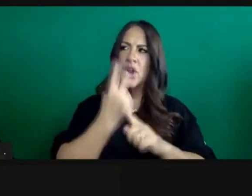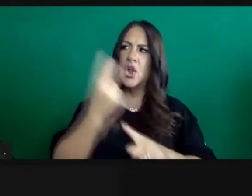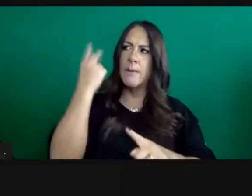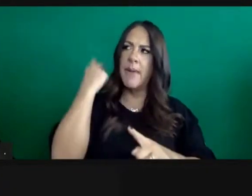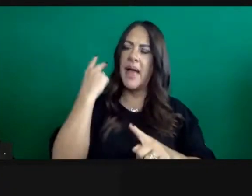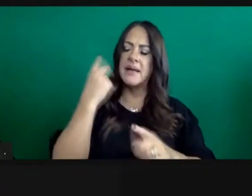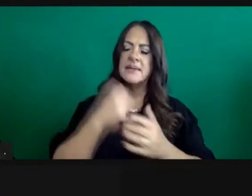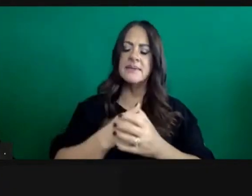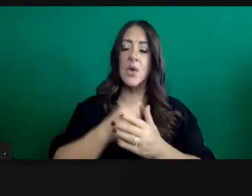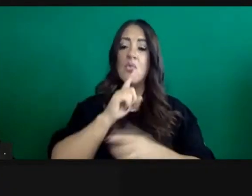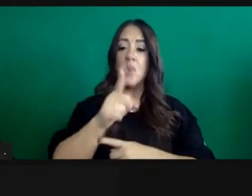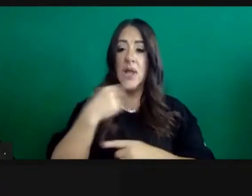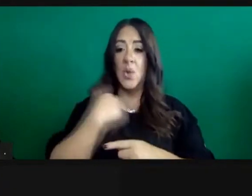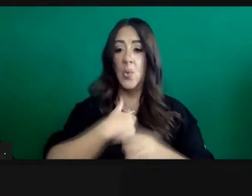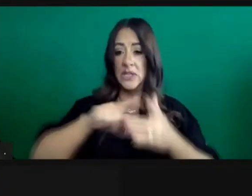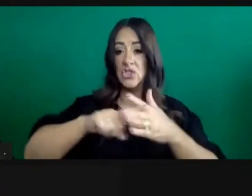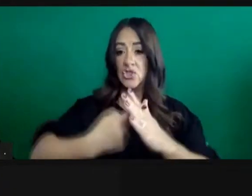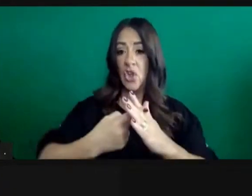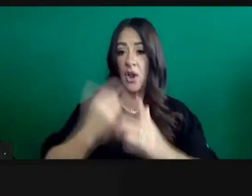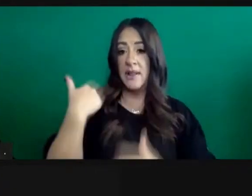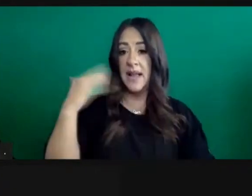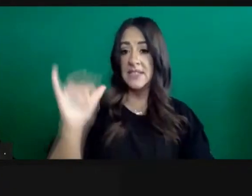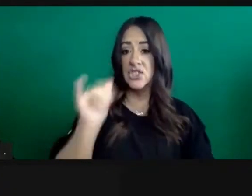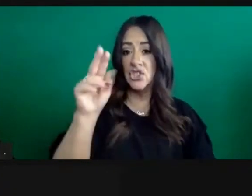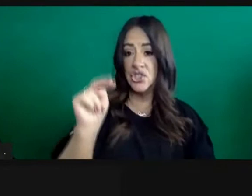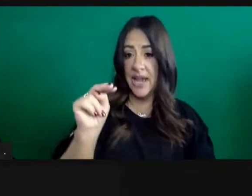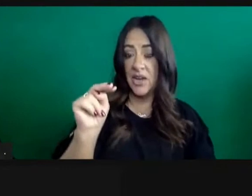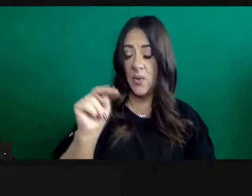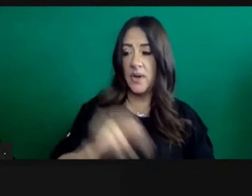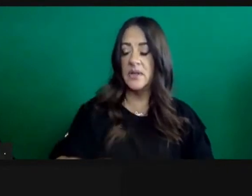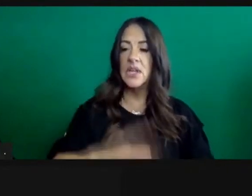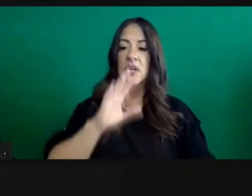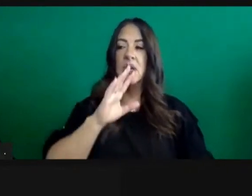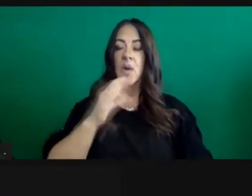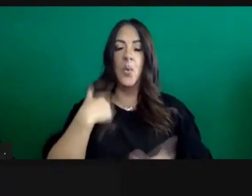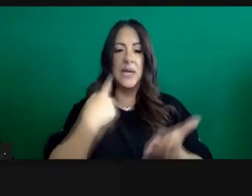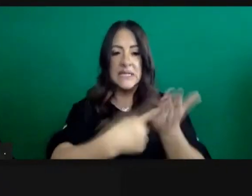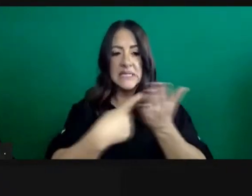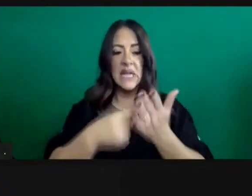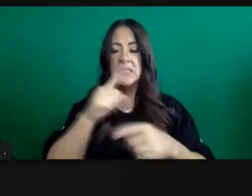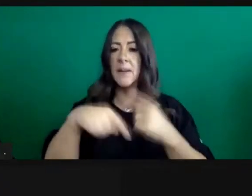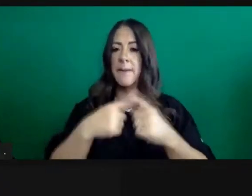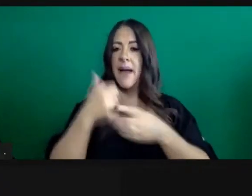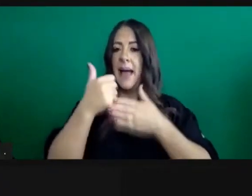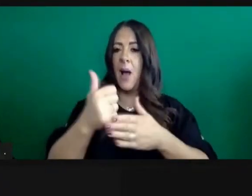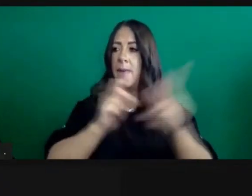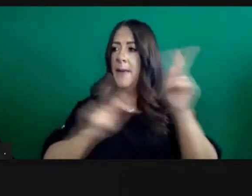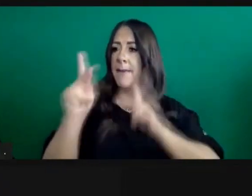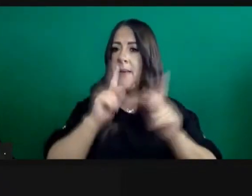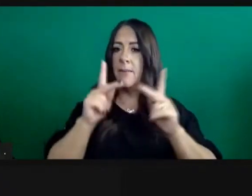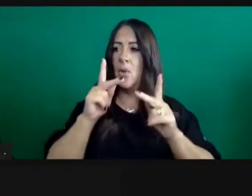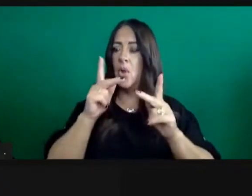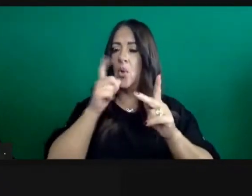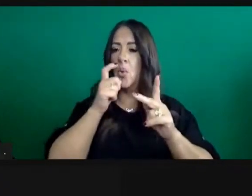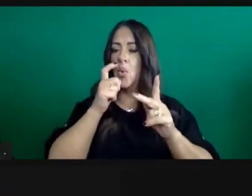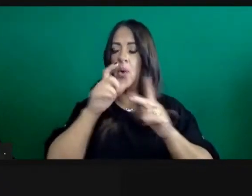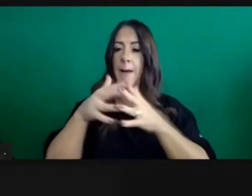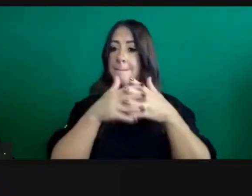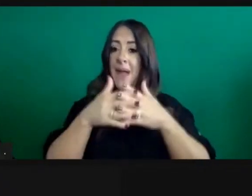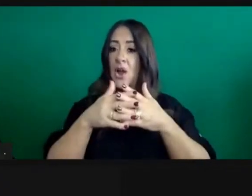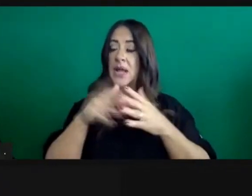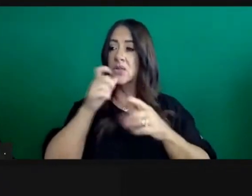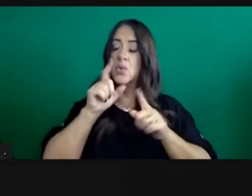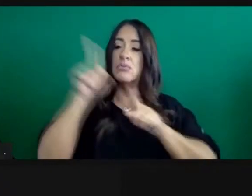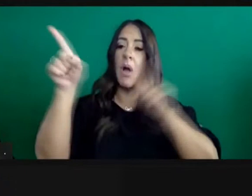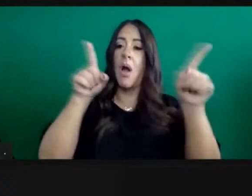started this in January talking about repatriation flights and cruise ships and really how